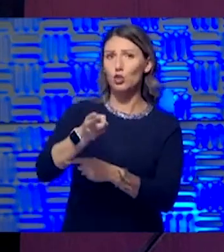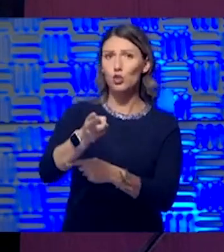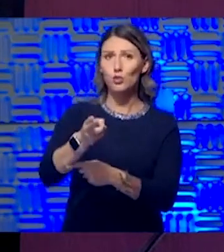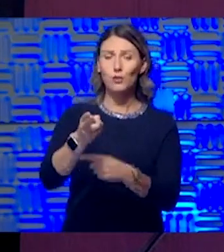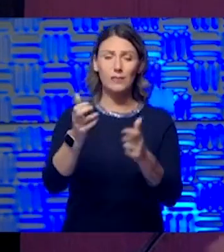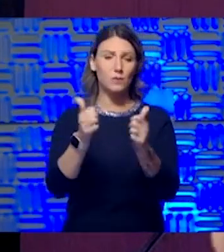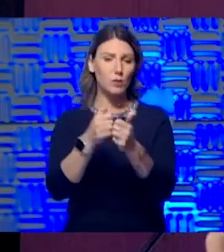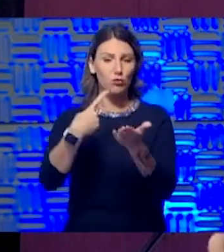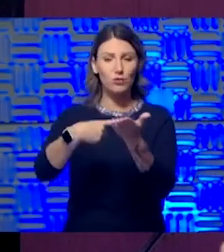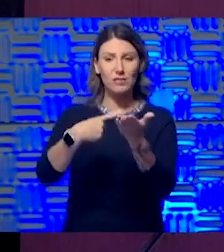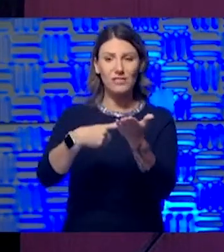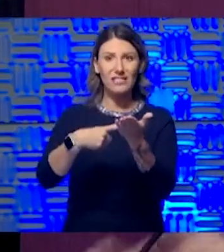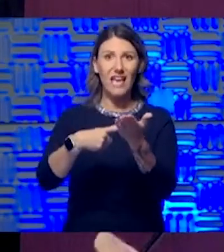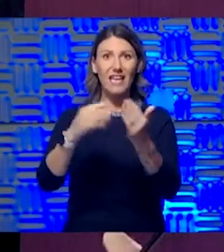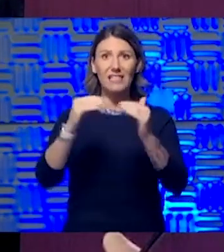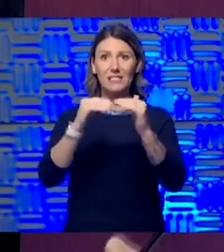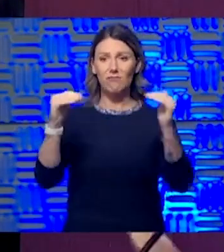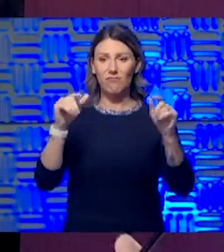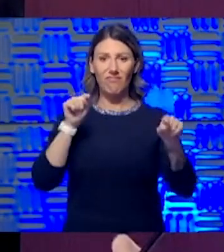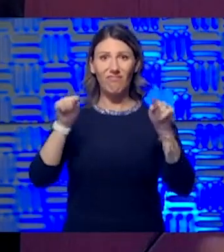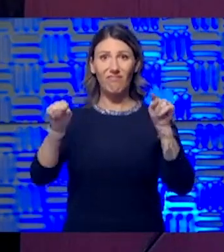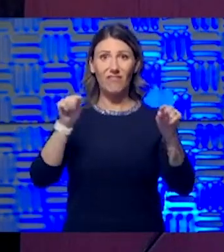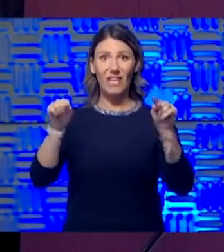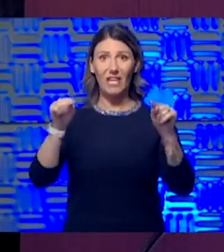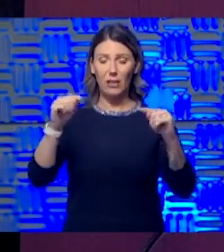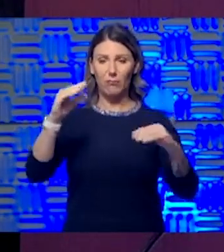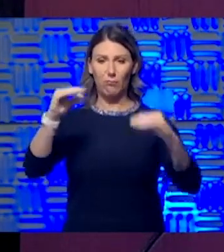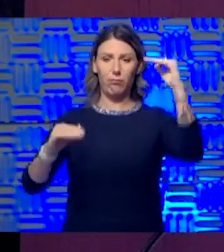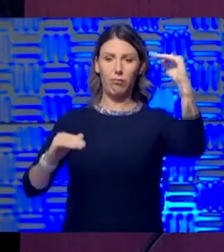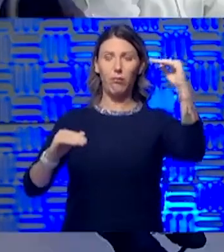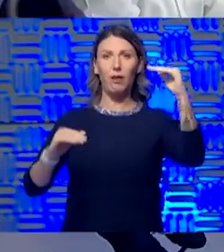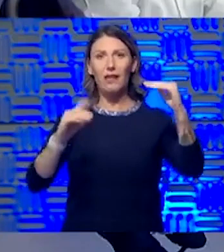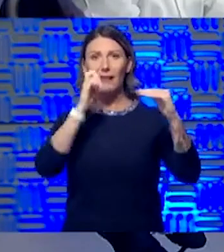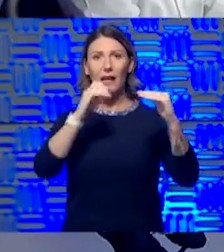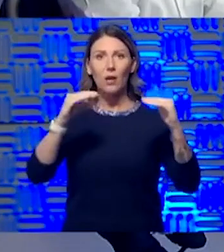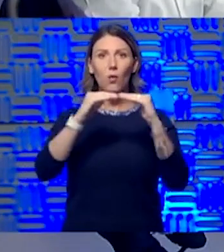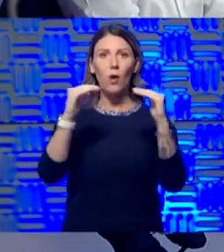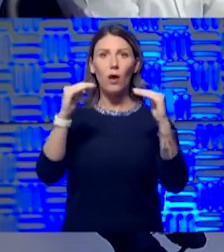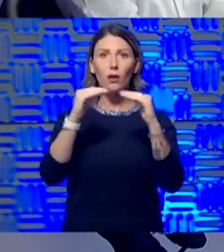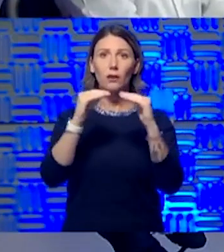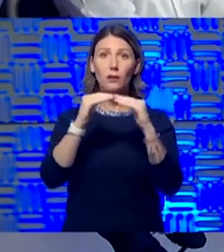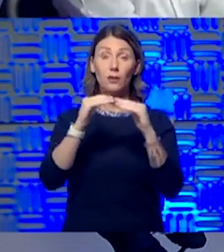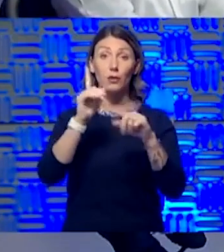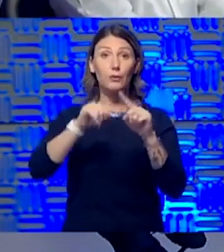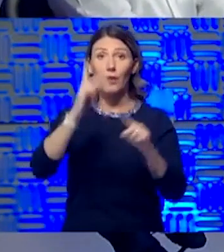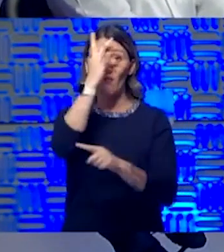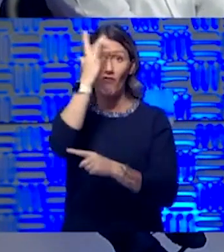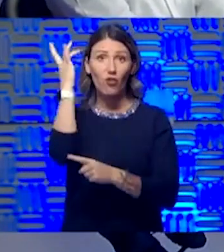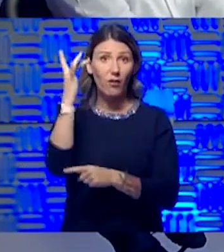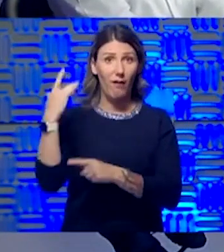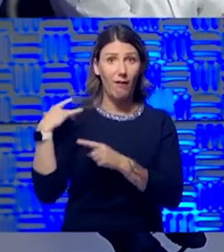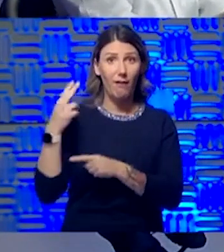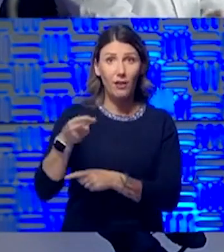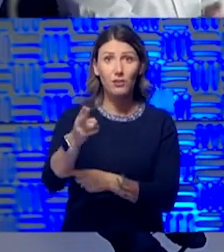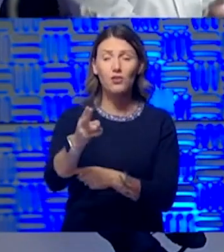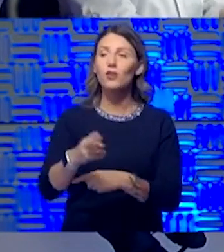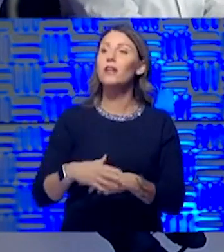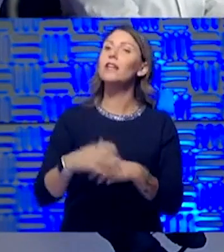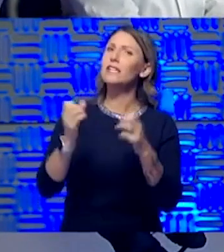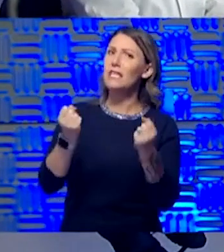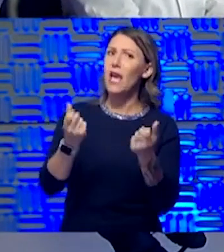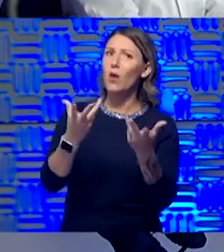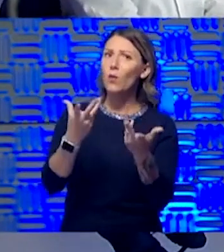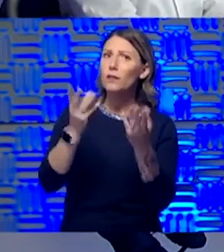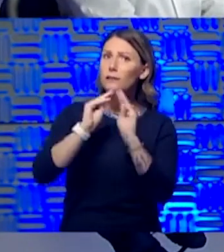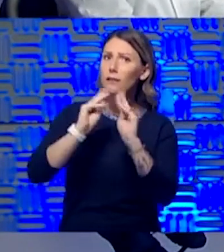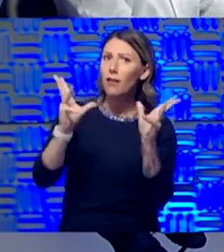disparities, inequality, you can't leave history out of the picture. Yeah, no, you really can't. And I would just like to say, please clarify and